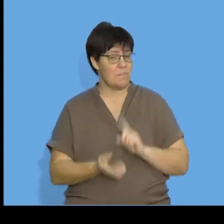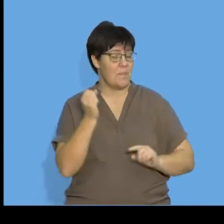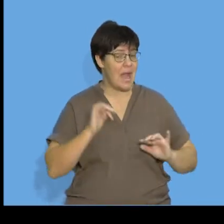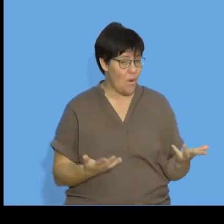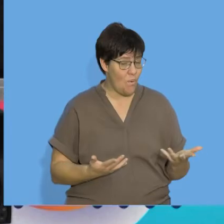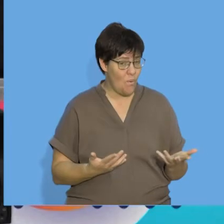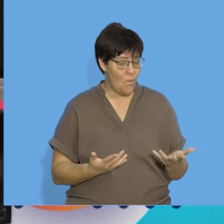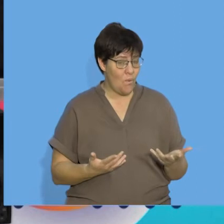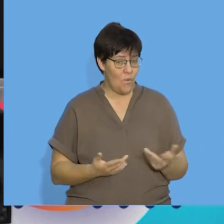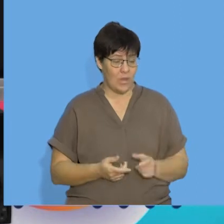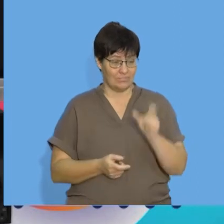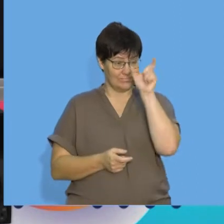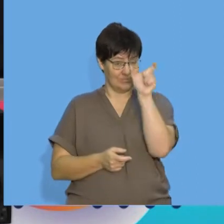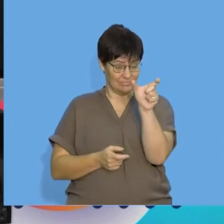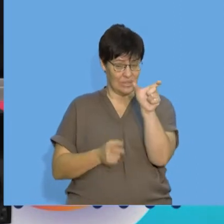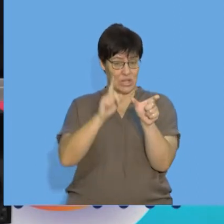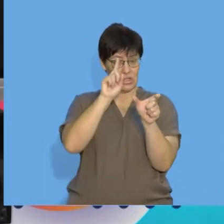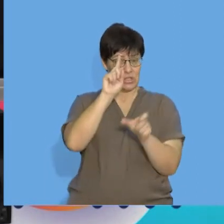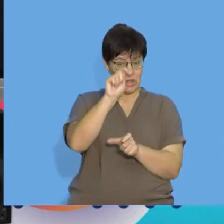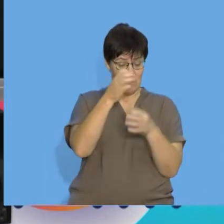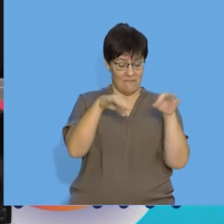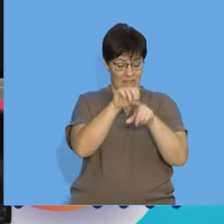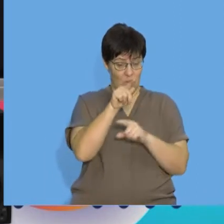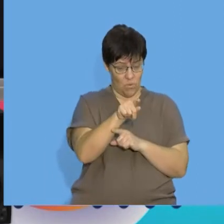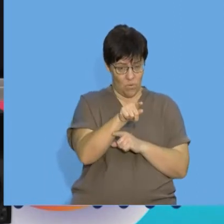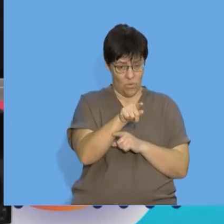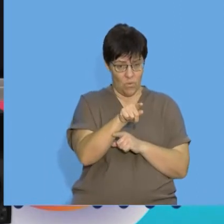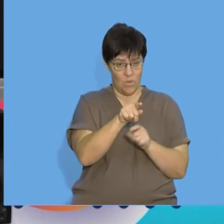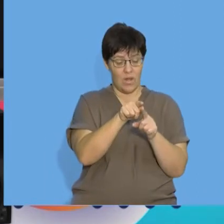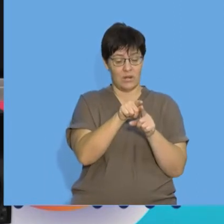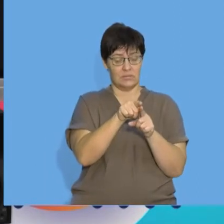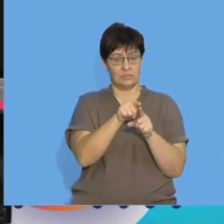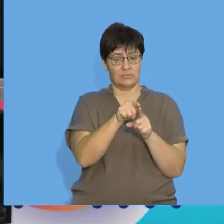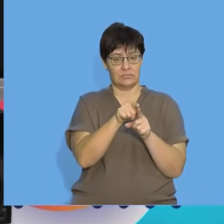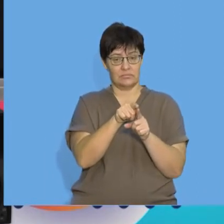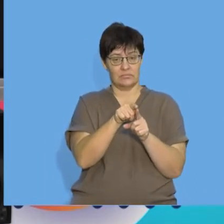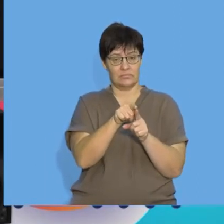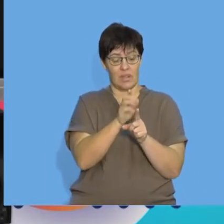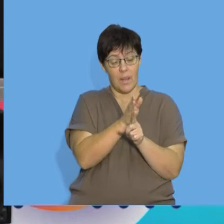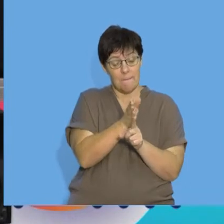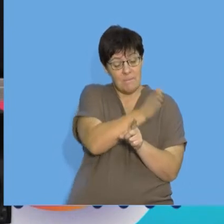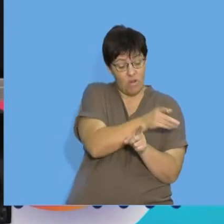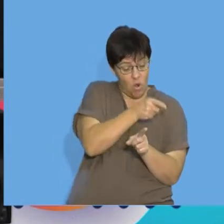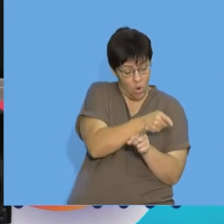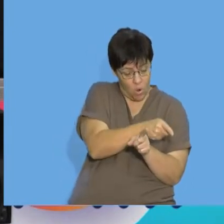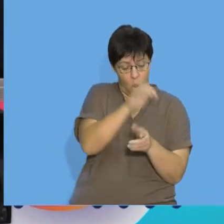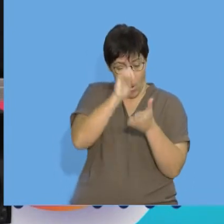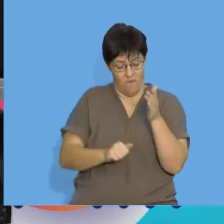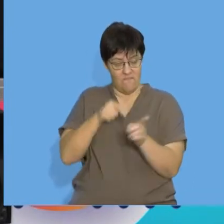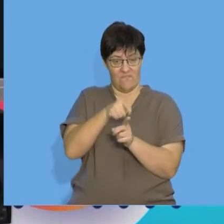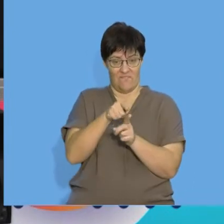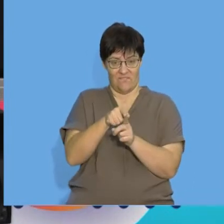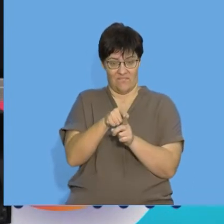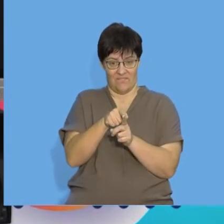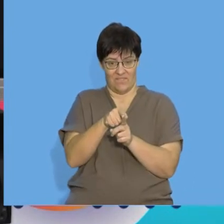be found by taking a term value and subtracting the term value that comes before that.